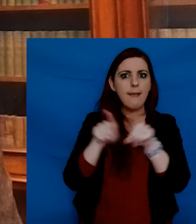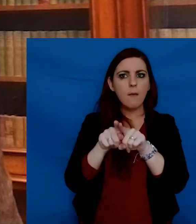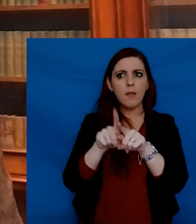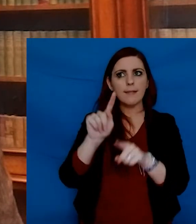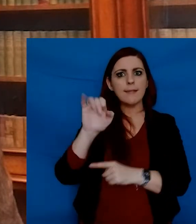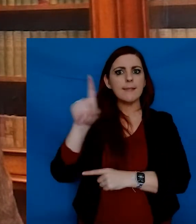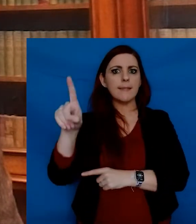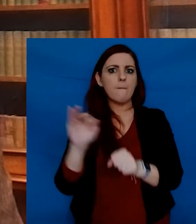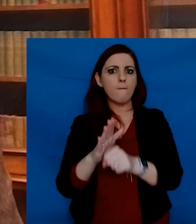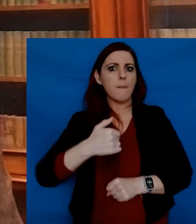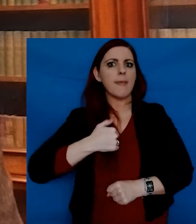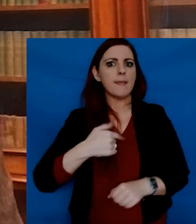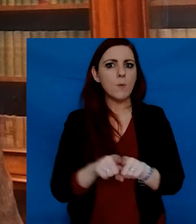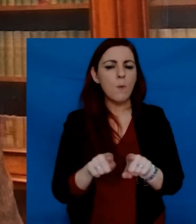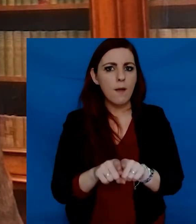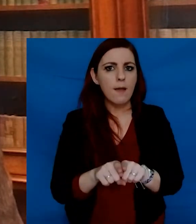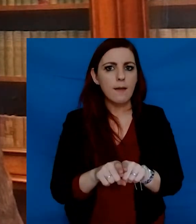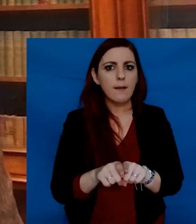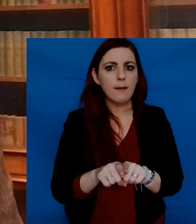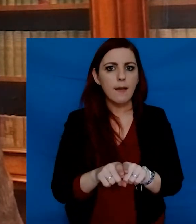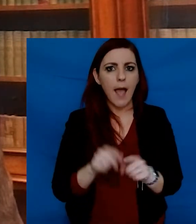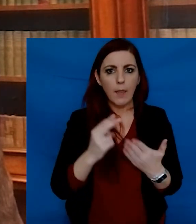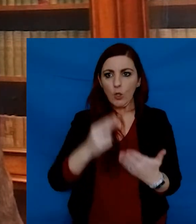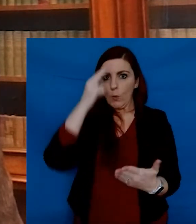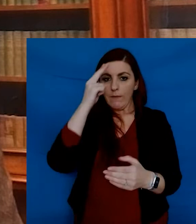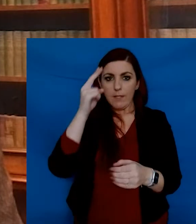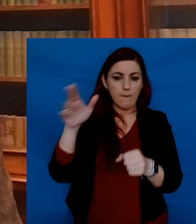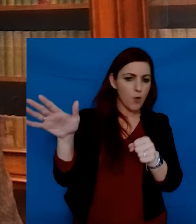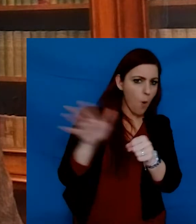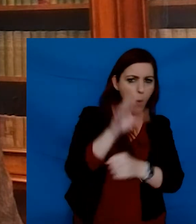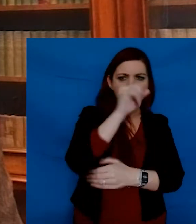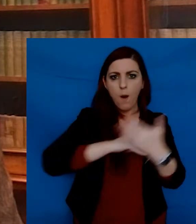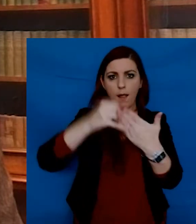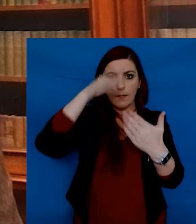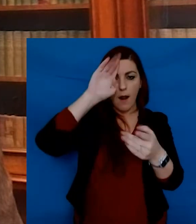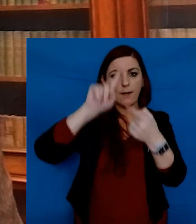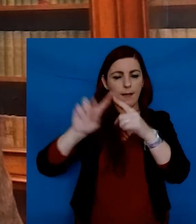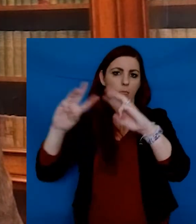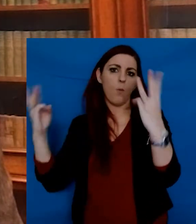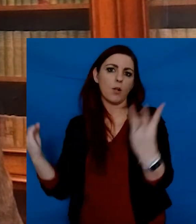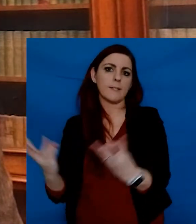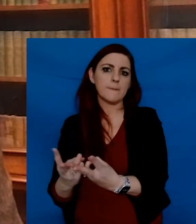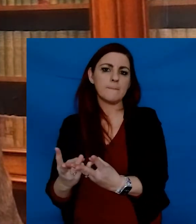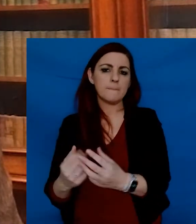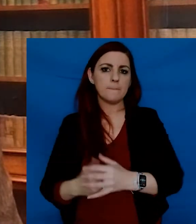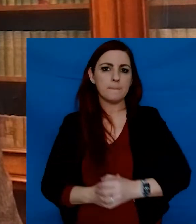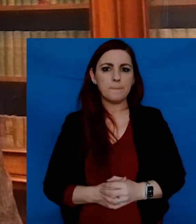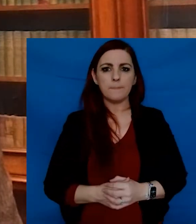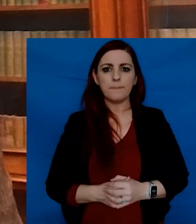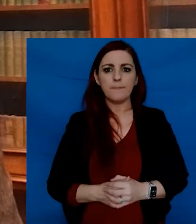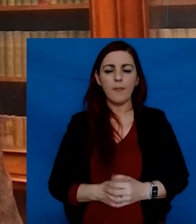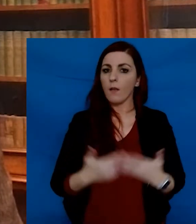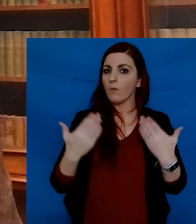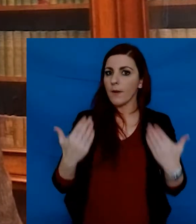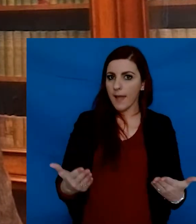them know that Trinity is a place for them, and a university for the whole island of Ireland, and indeed for students from around the world.